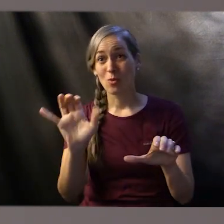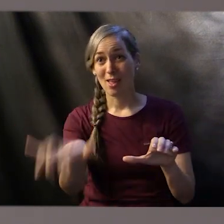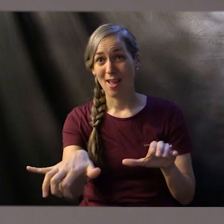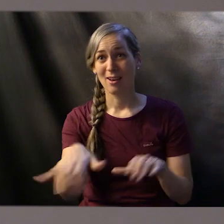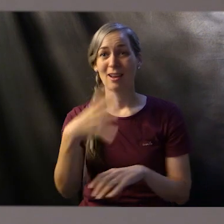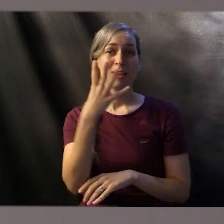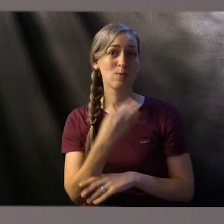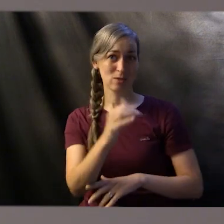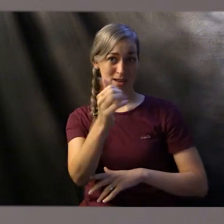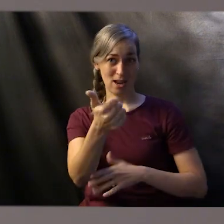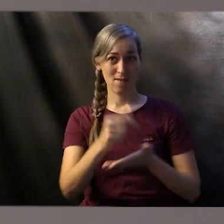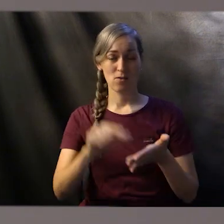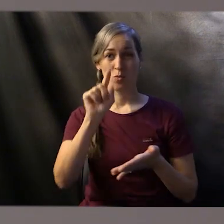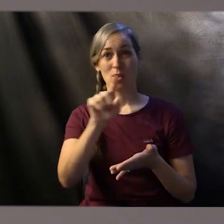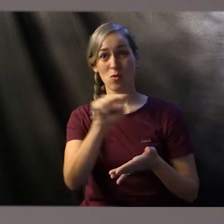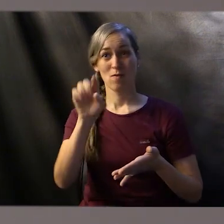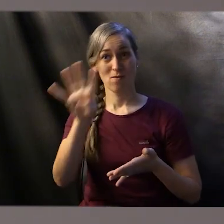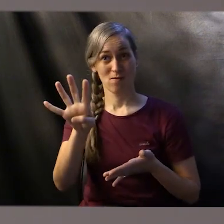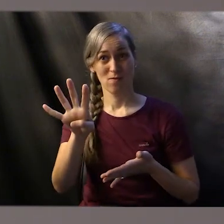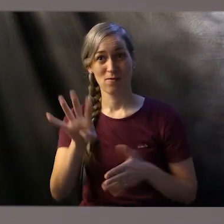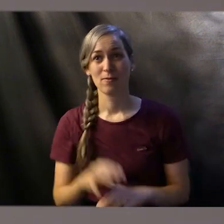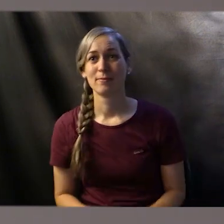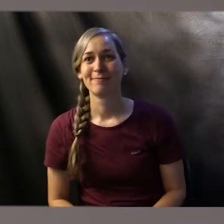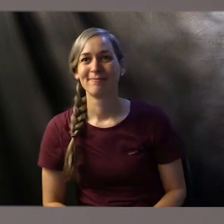Hebrews chapter 10 verses 1 through 4.